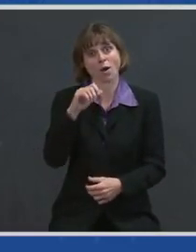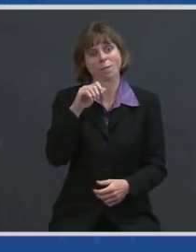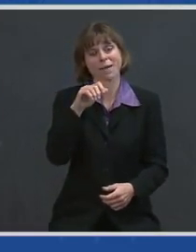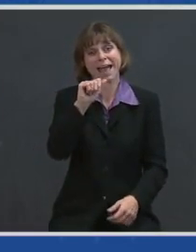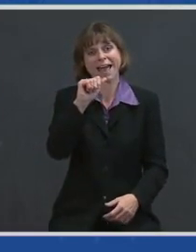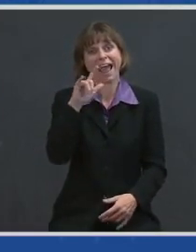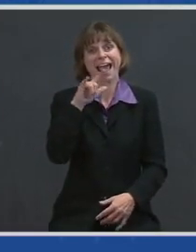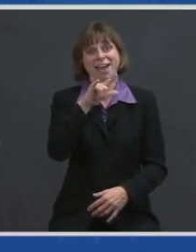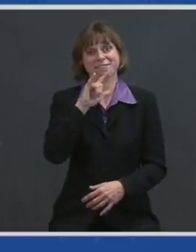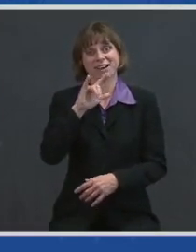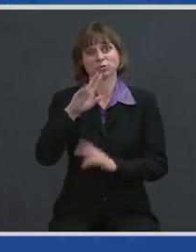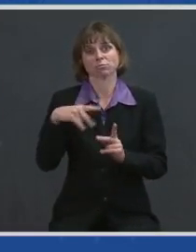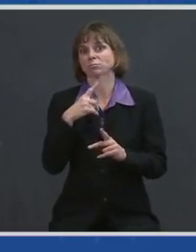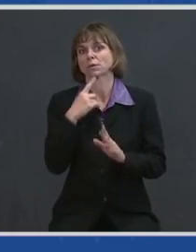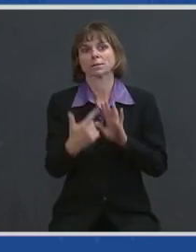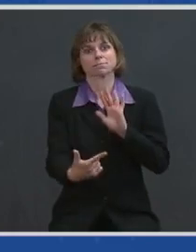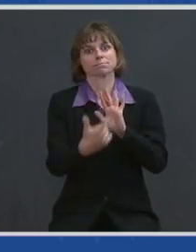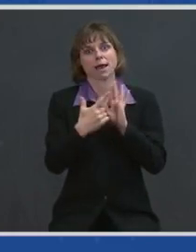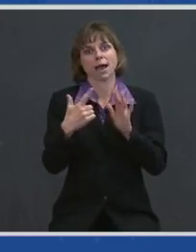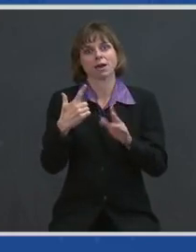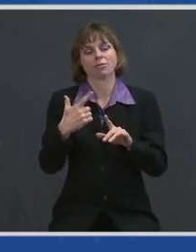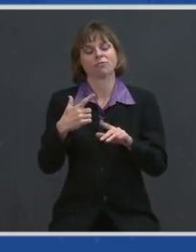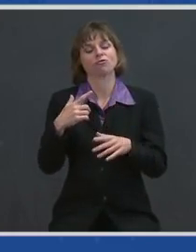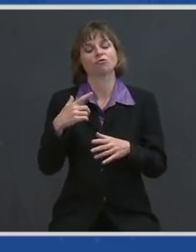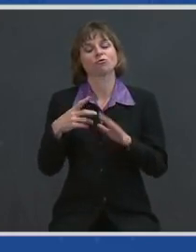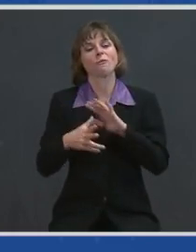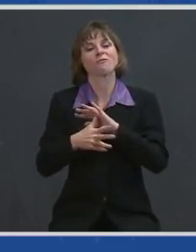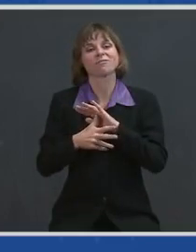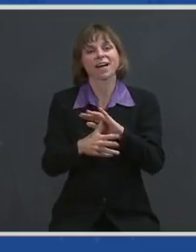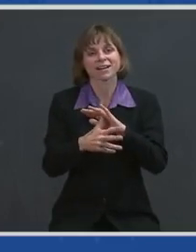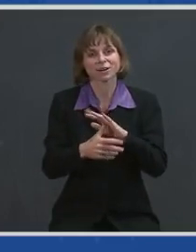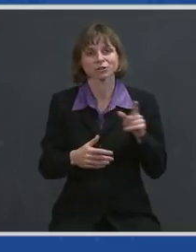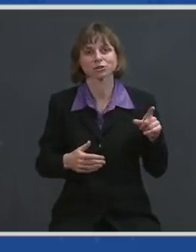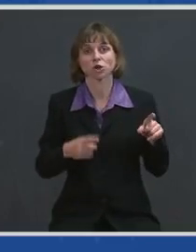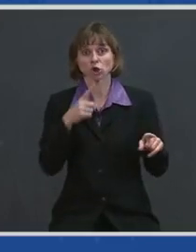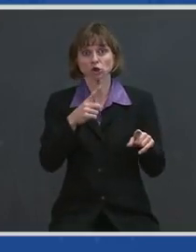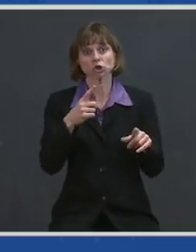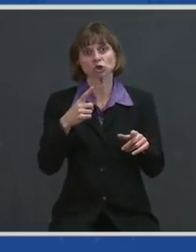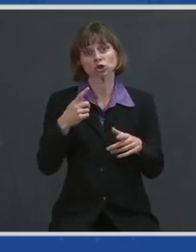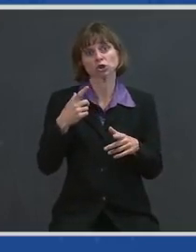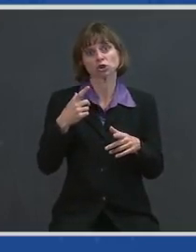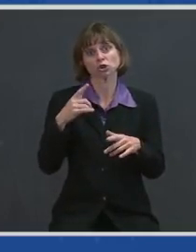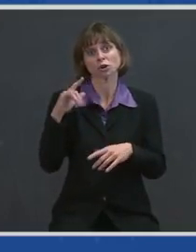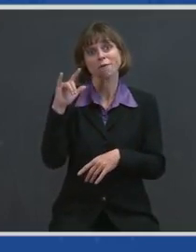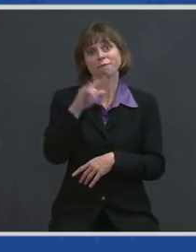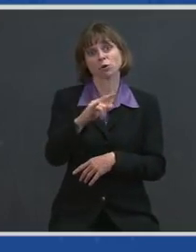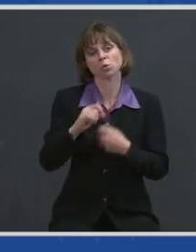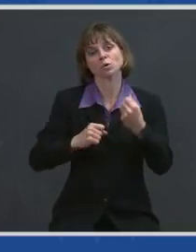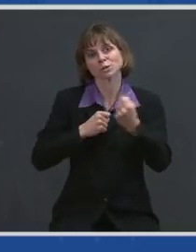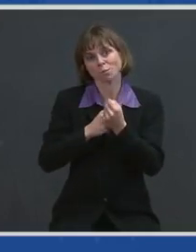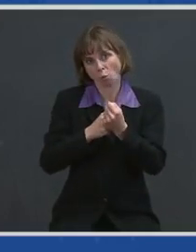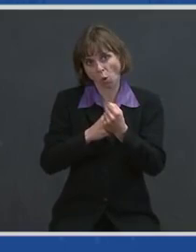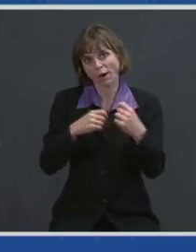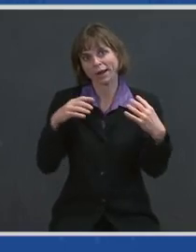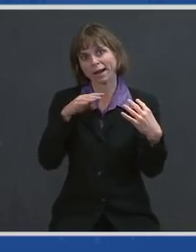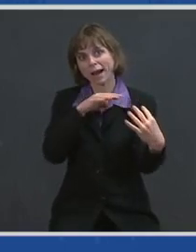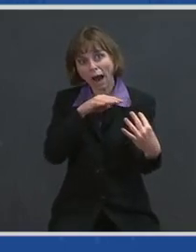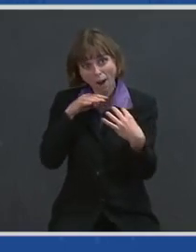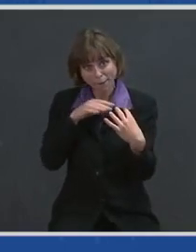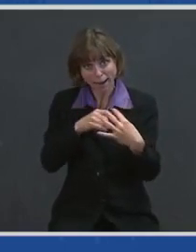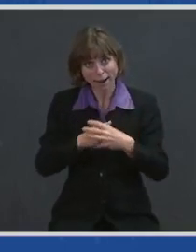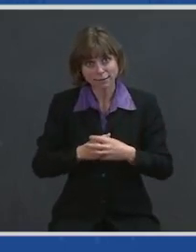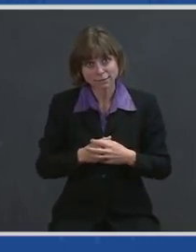banned from flying attack helicopters. She flew to in support of combat and combat missions and